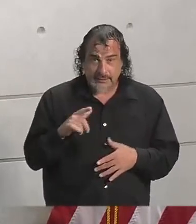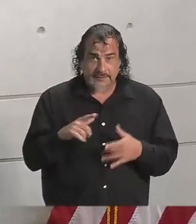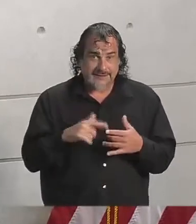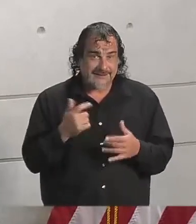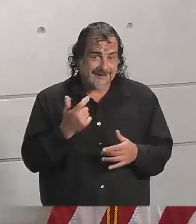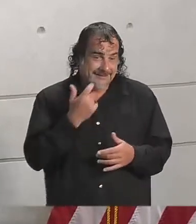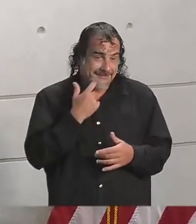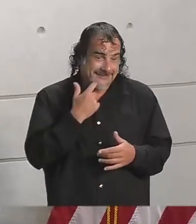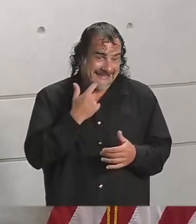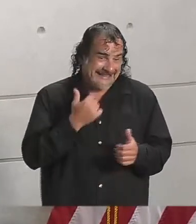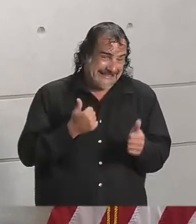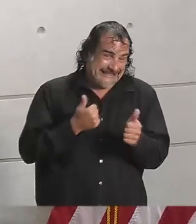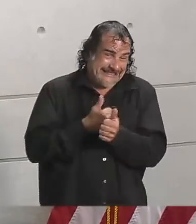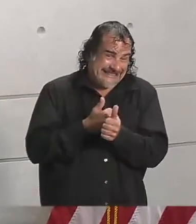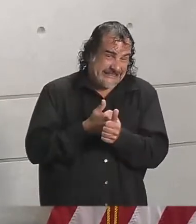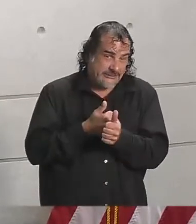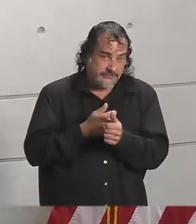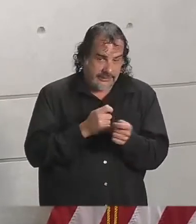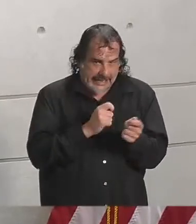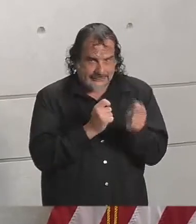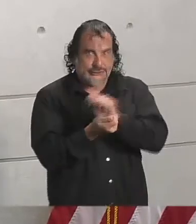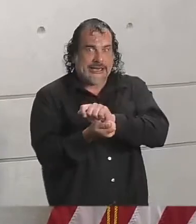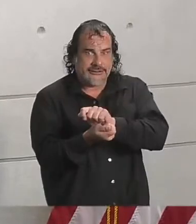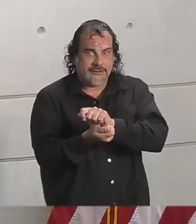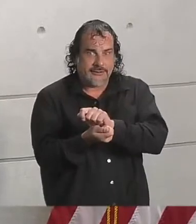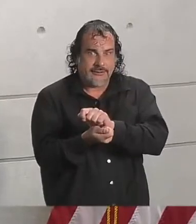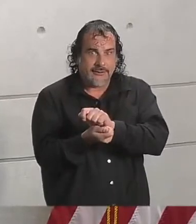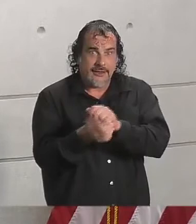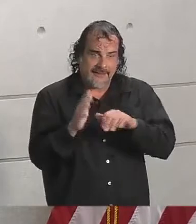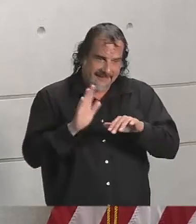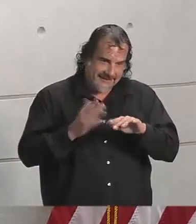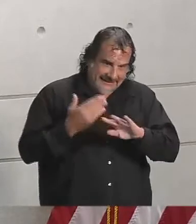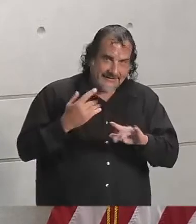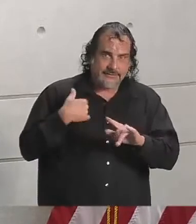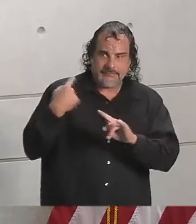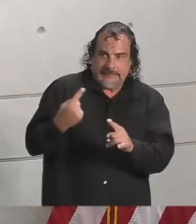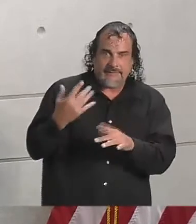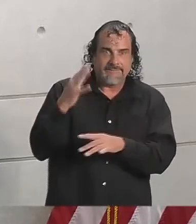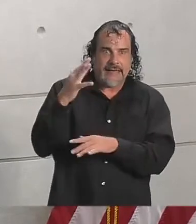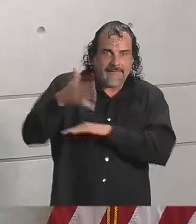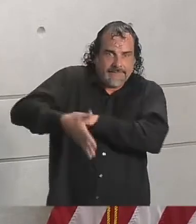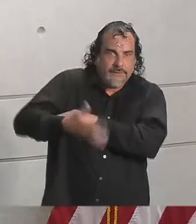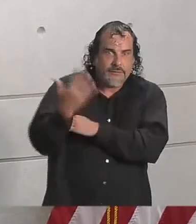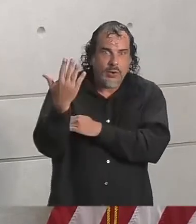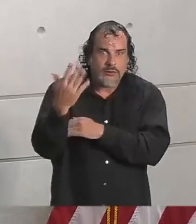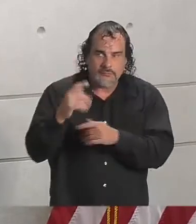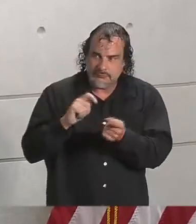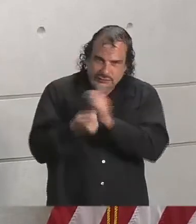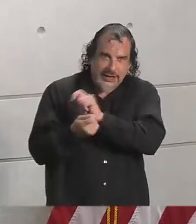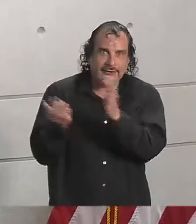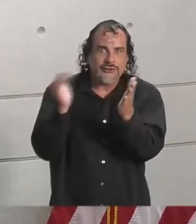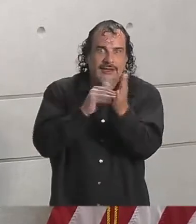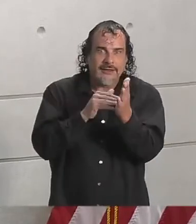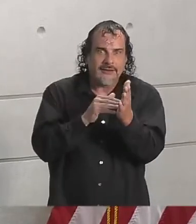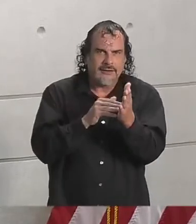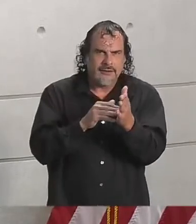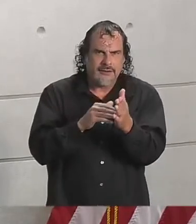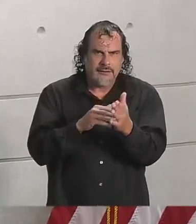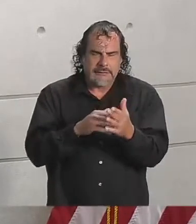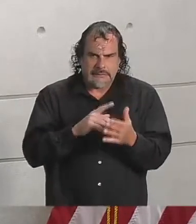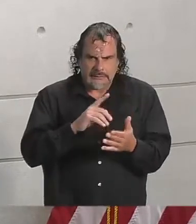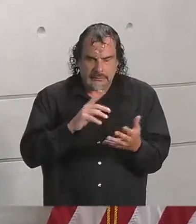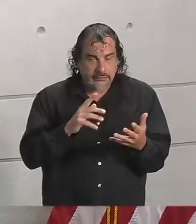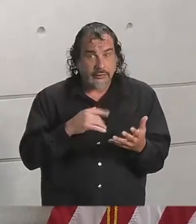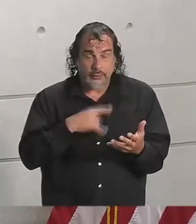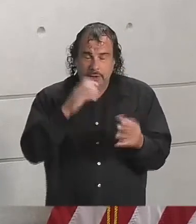-date information that we have, which was slightly different than what we got at 5 a.m. this morning, which was a little bit surprising that it changed as much as it